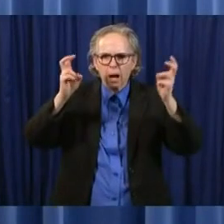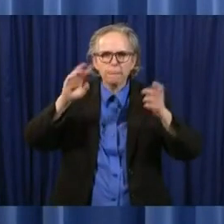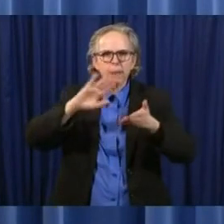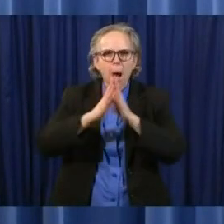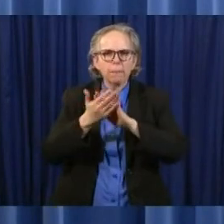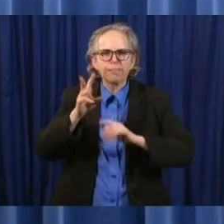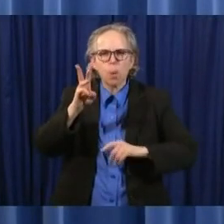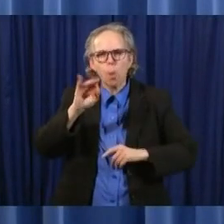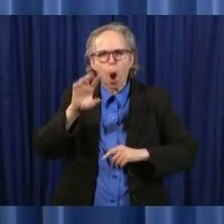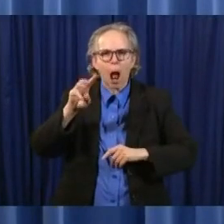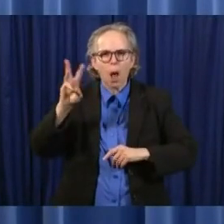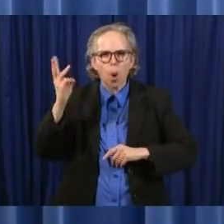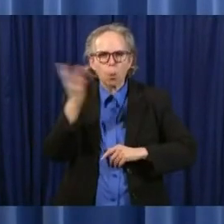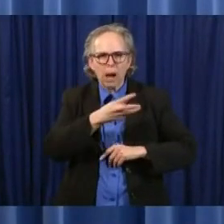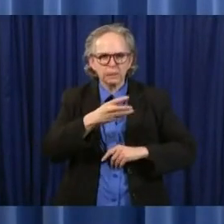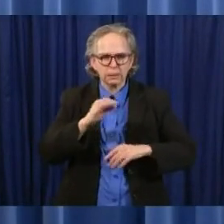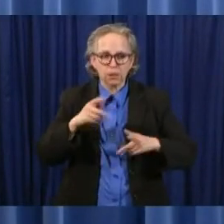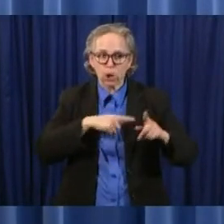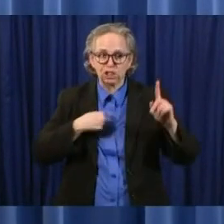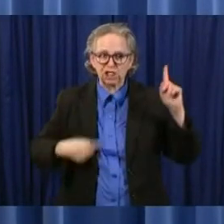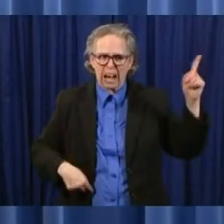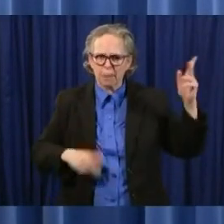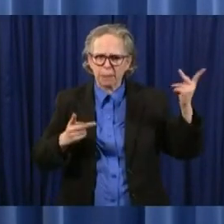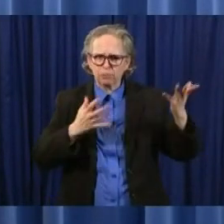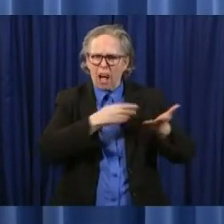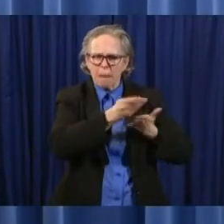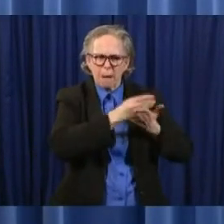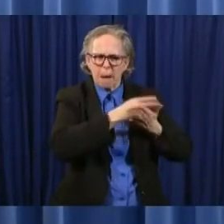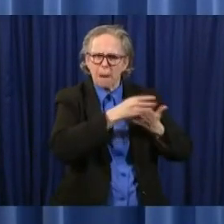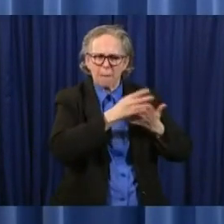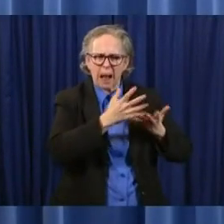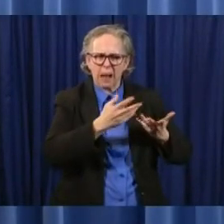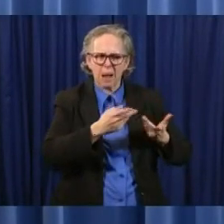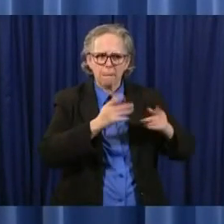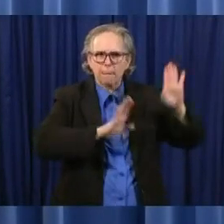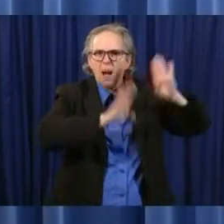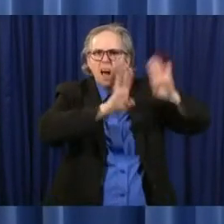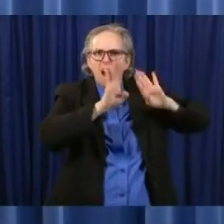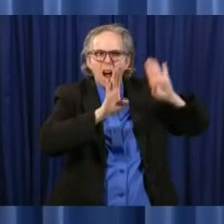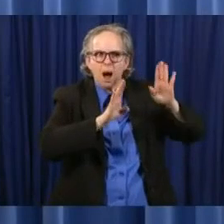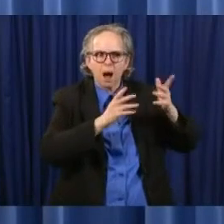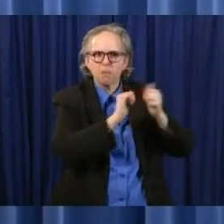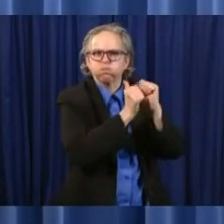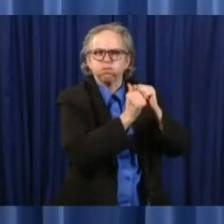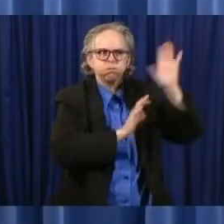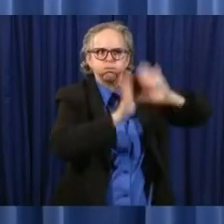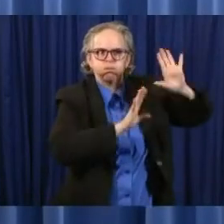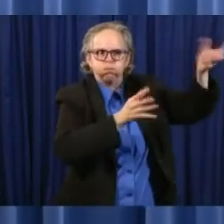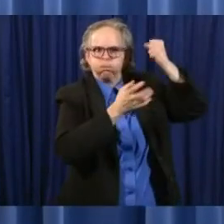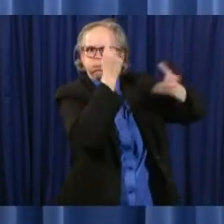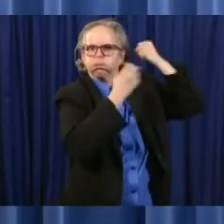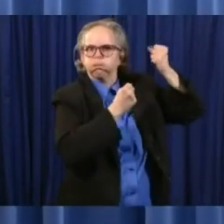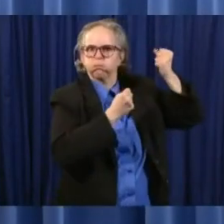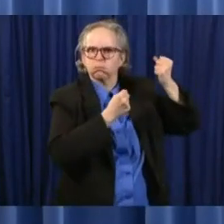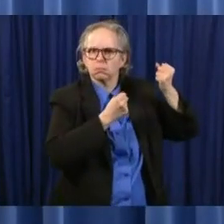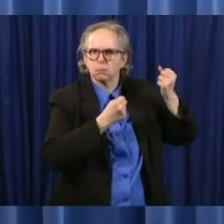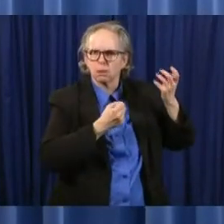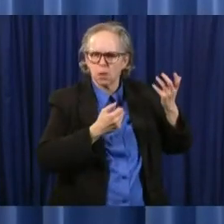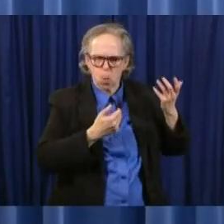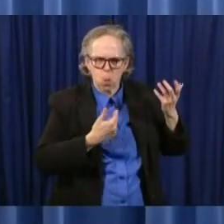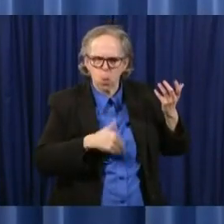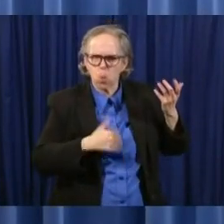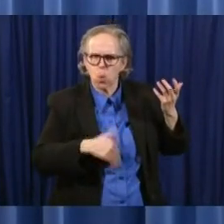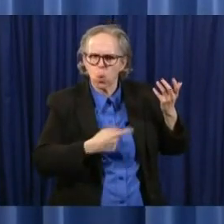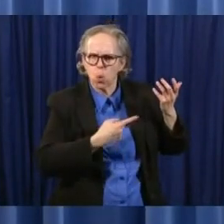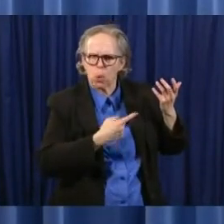and you've seen people who are uh brokers and middlemen who are taking it out and almost putting it up for auction and i can tell